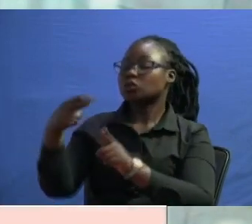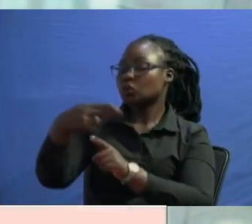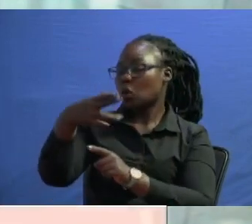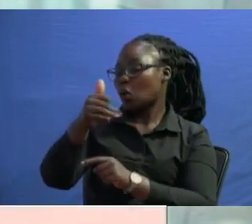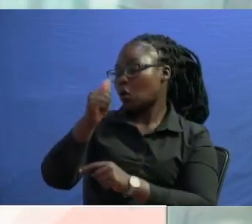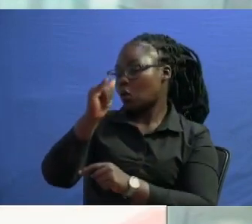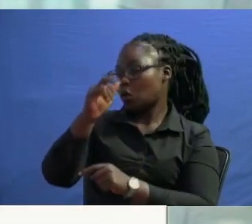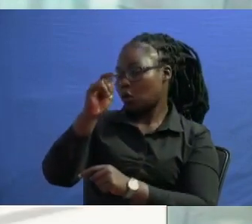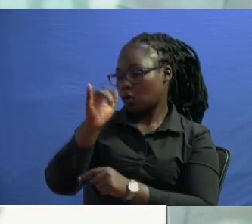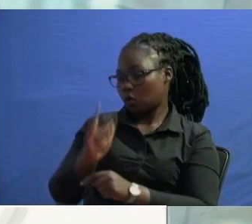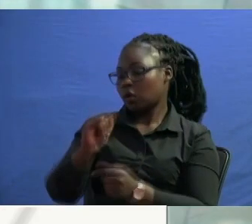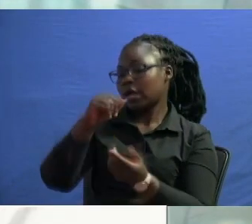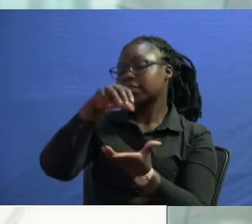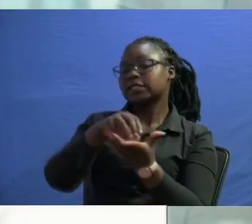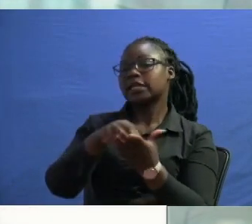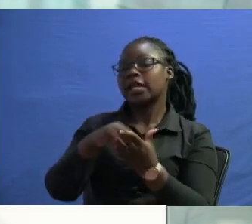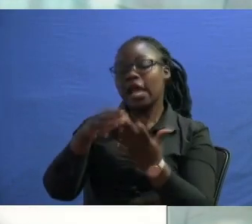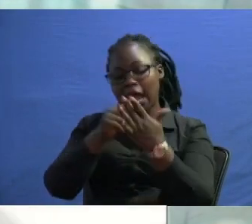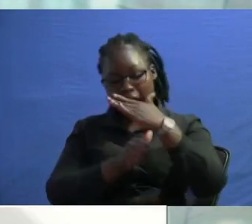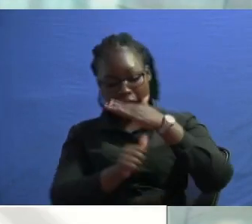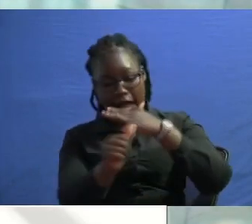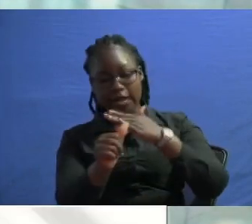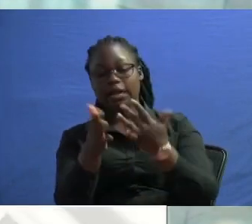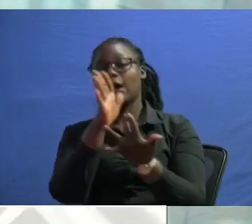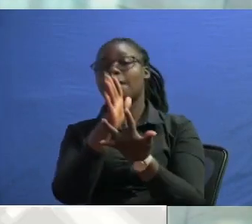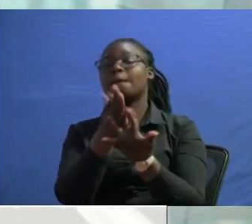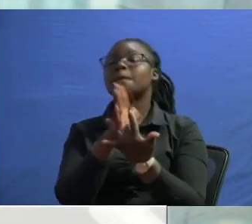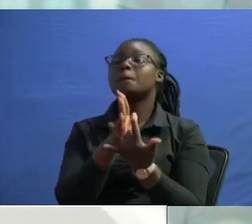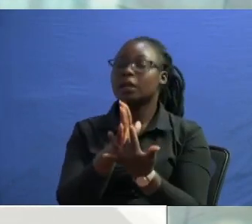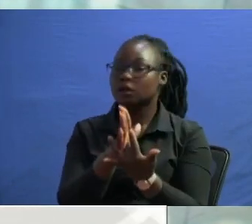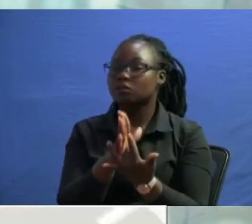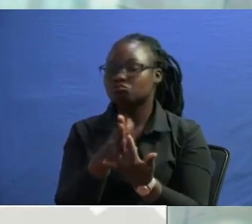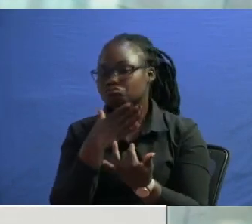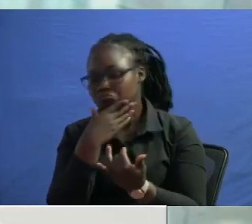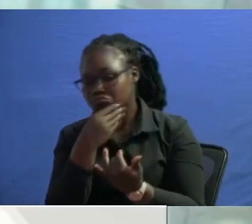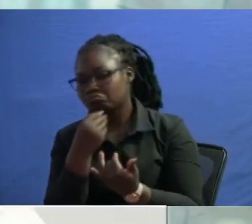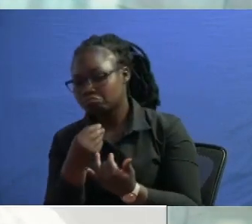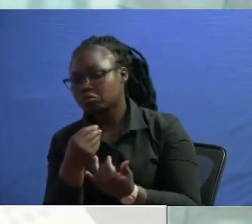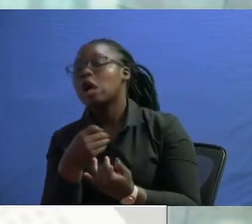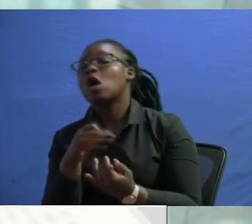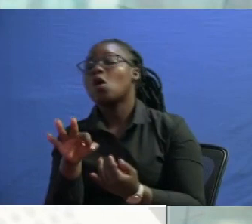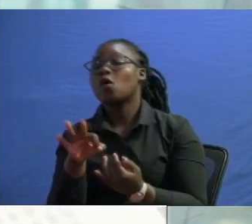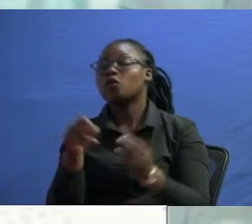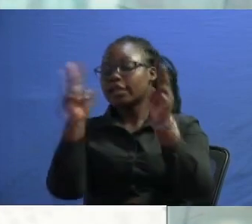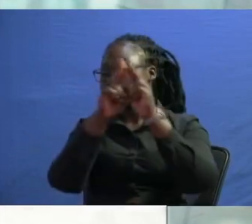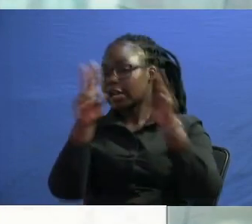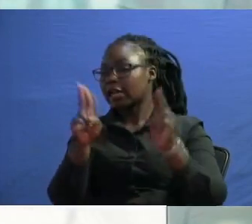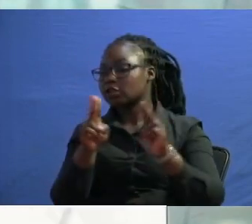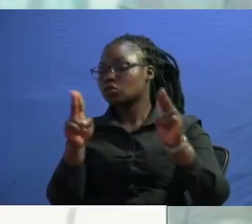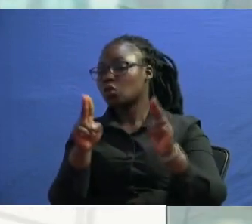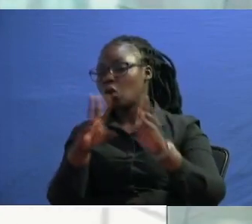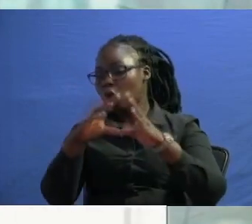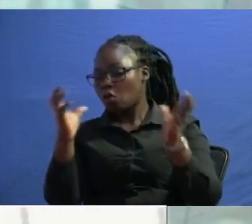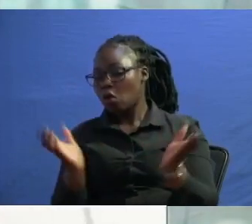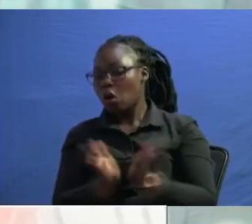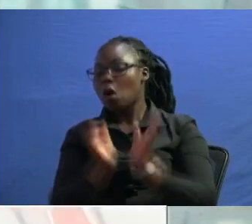and a middlemanship or under middleman let me say middlemanship of the international community can